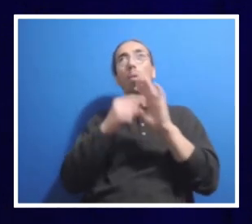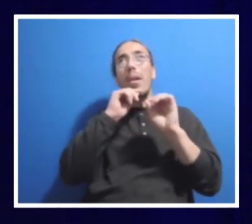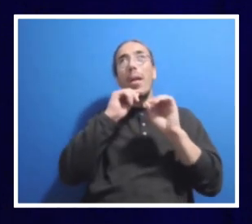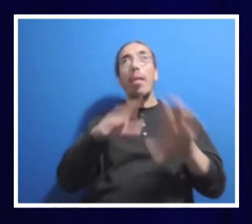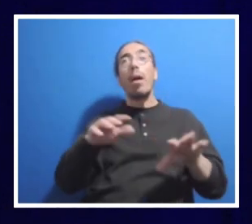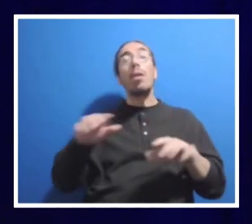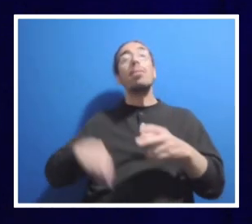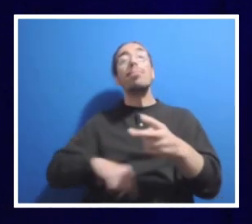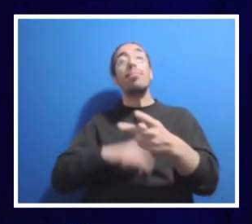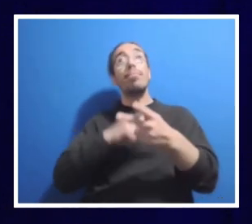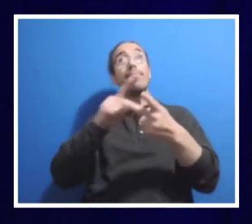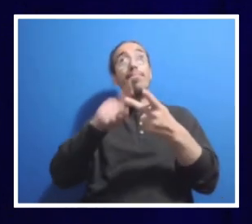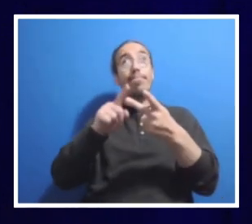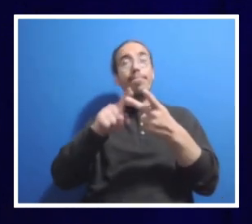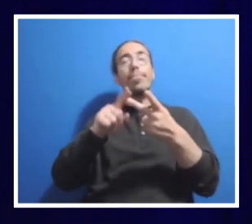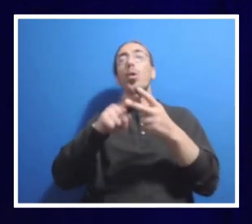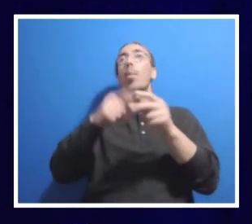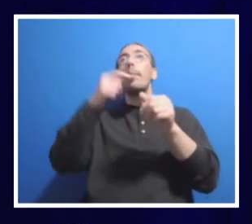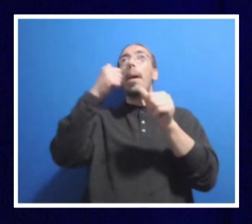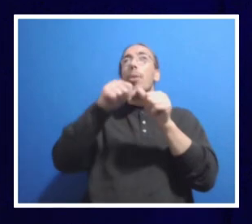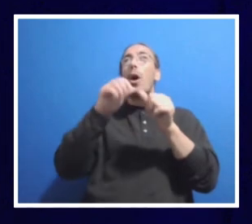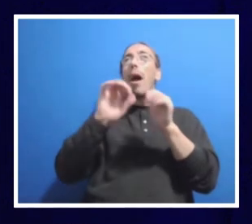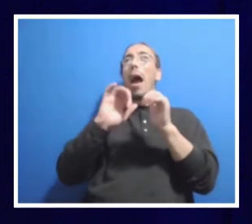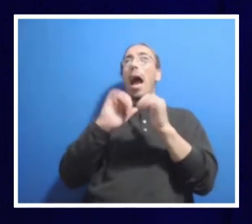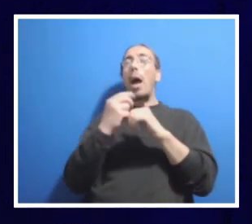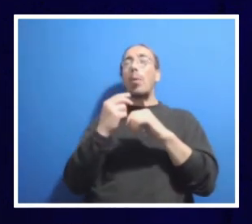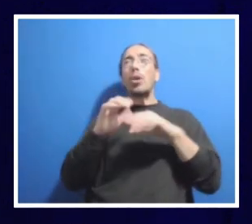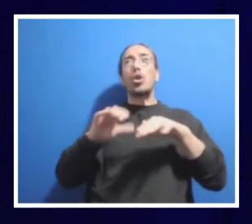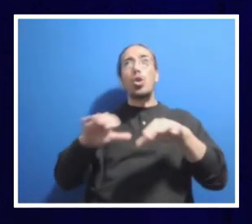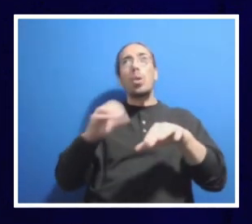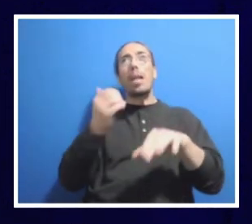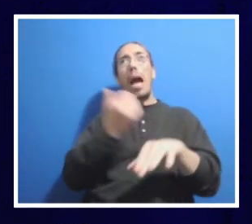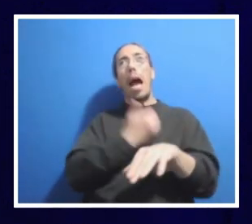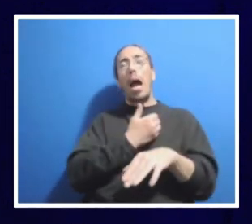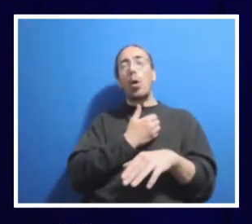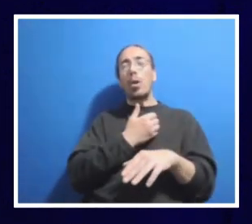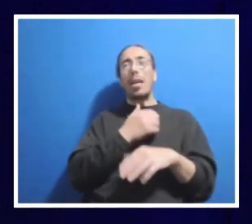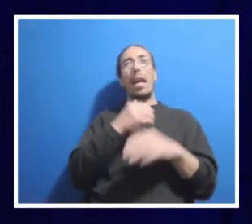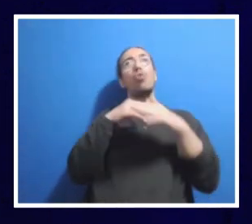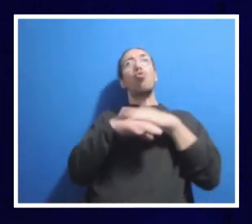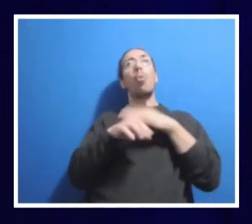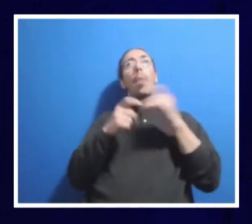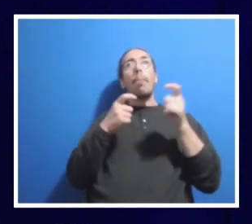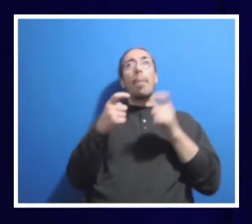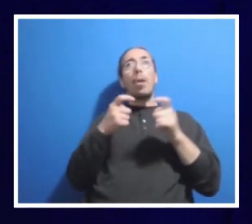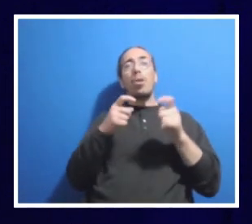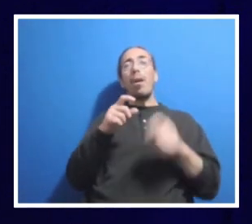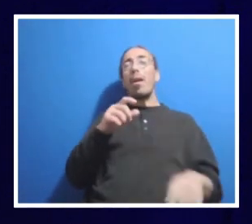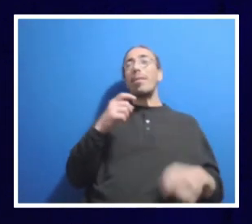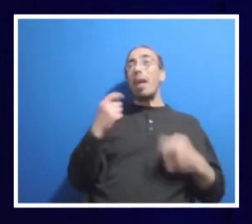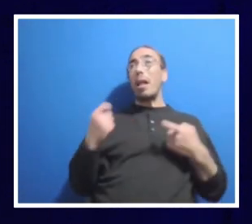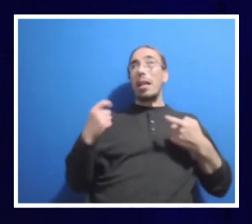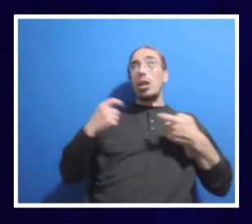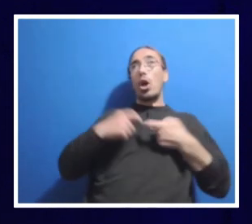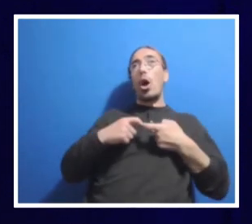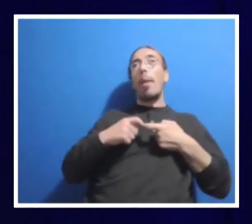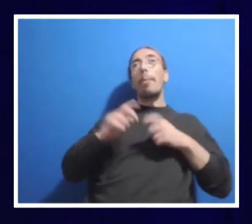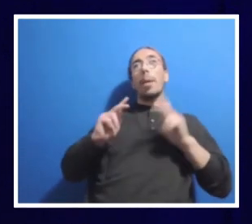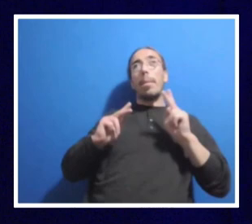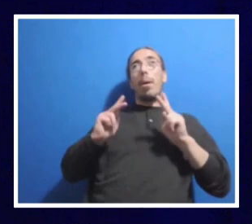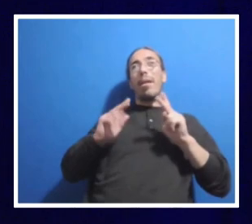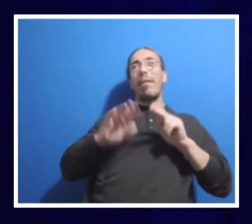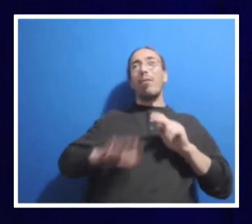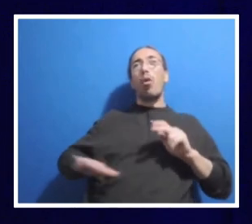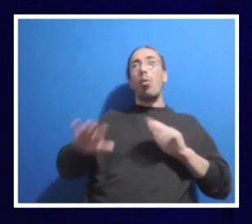very mindful of how we are doing our enrollment management. The Latino, Latina population in this Commonwealth is